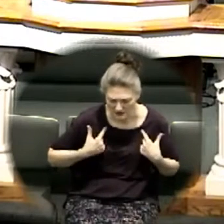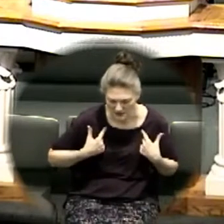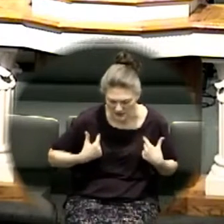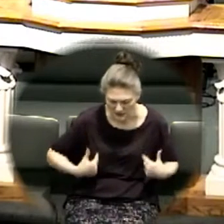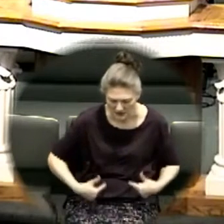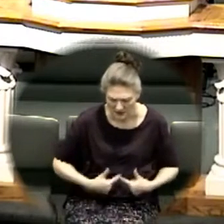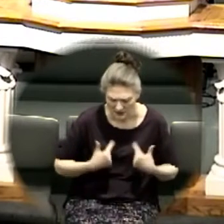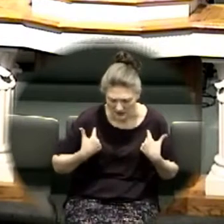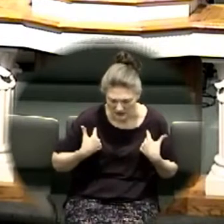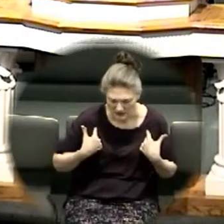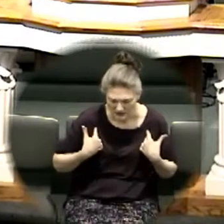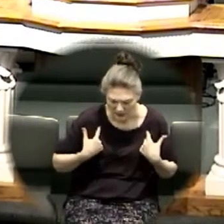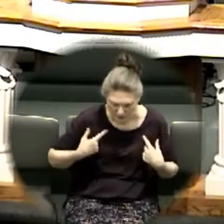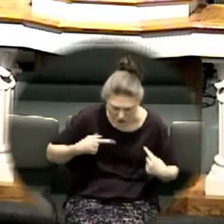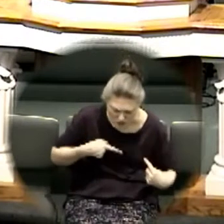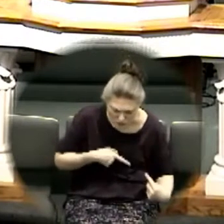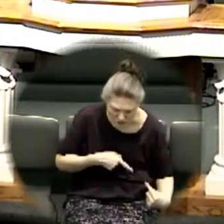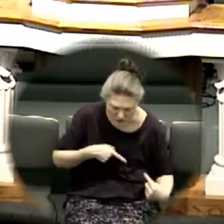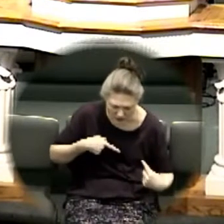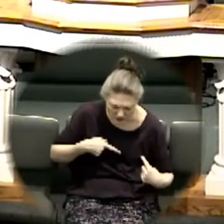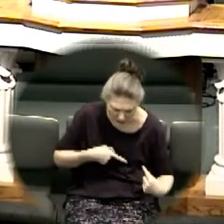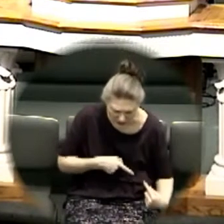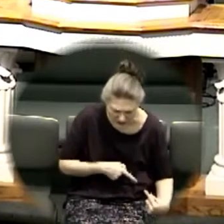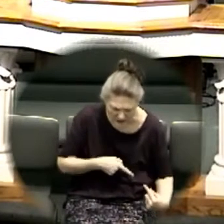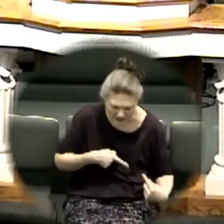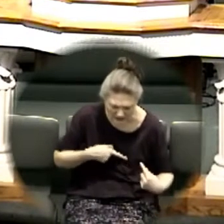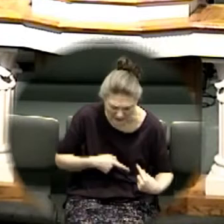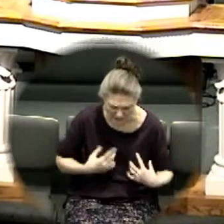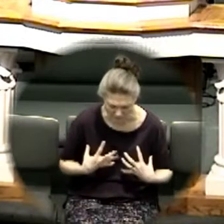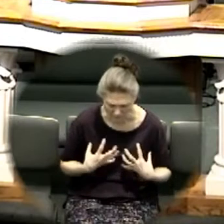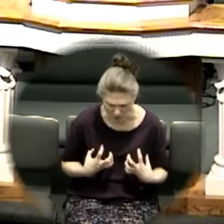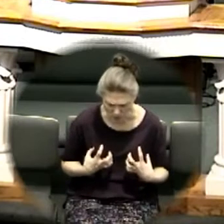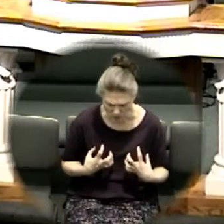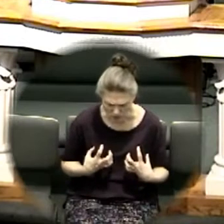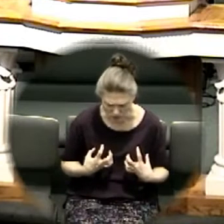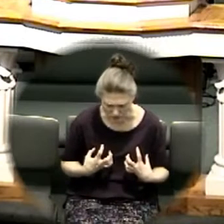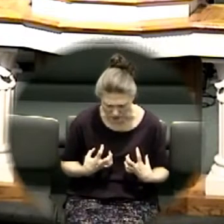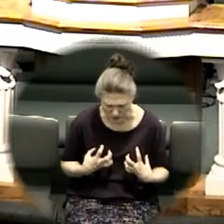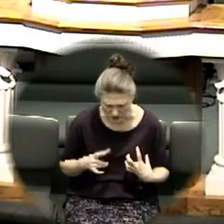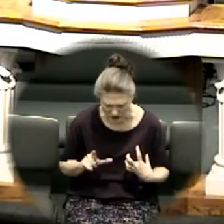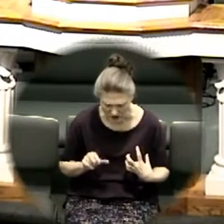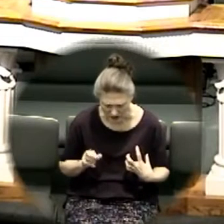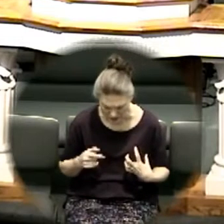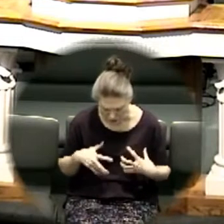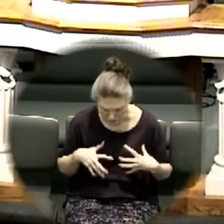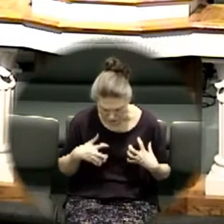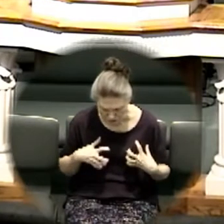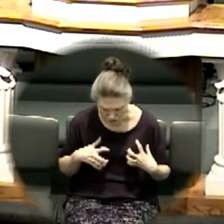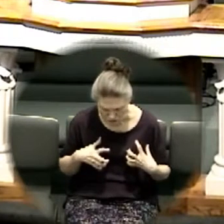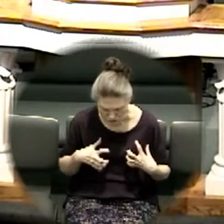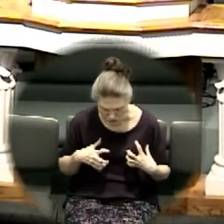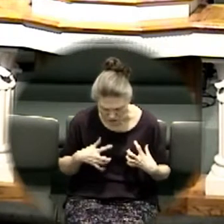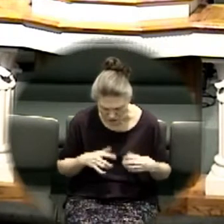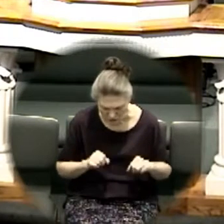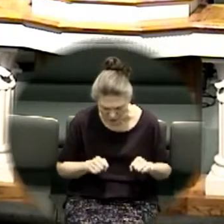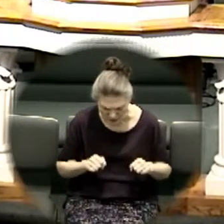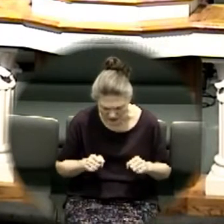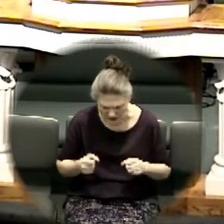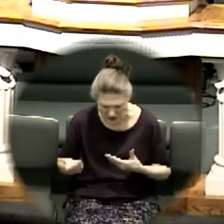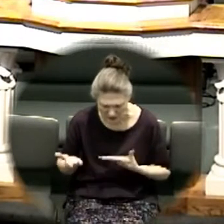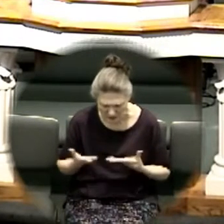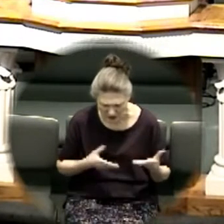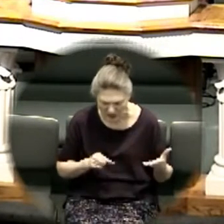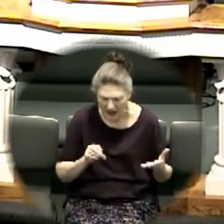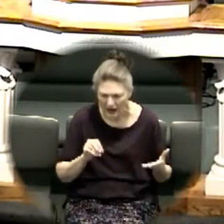lord they are they are tightening up god and their their ability to bring oxygen